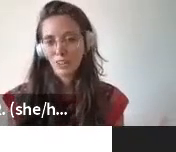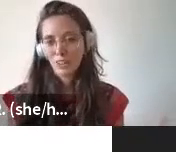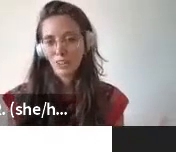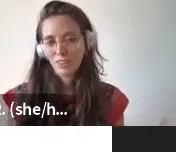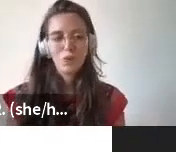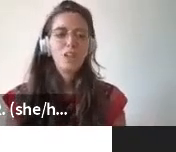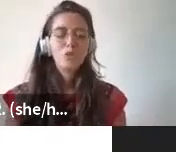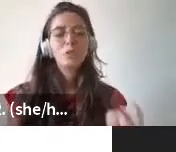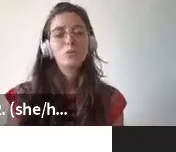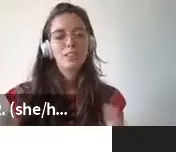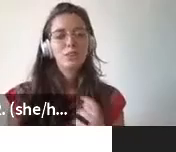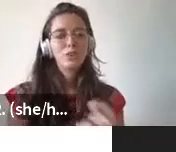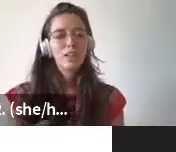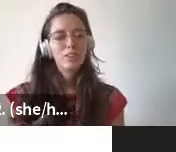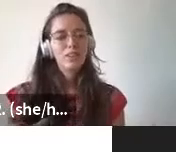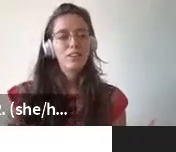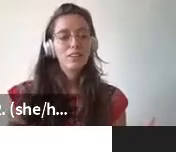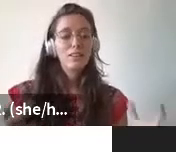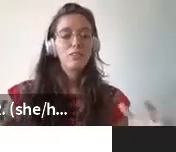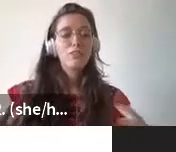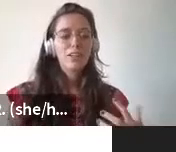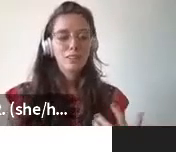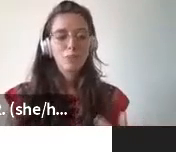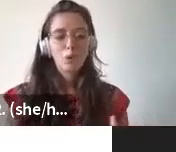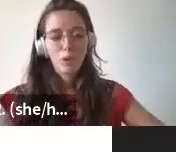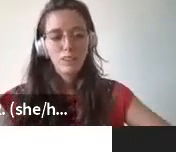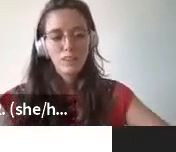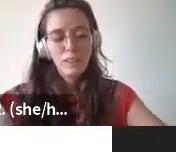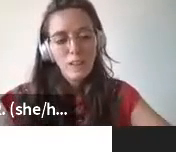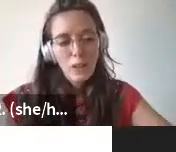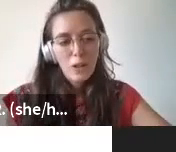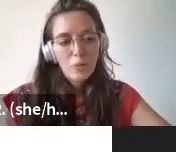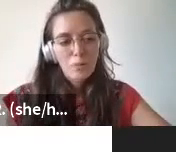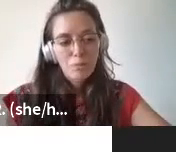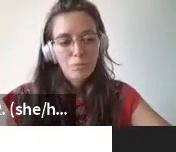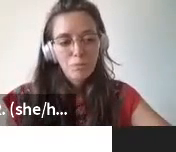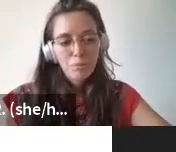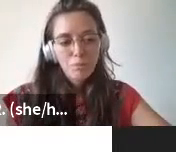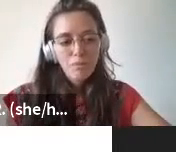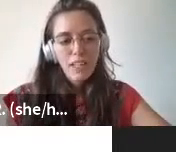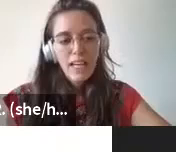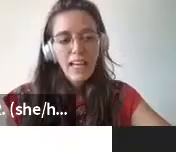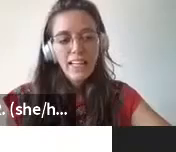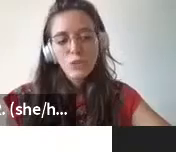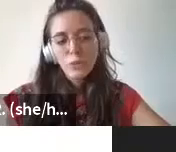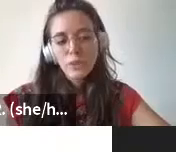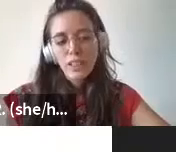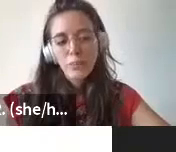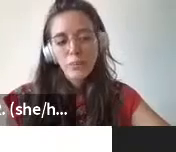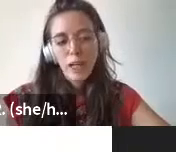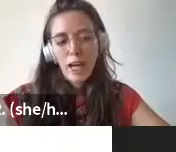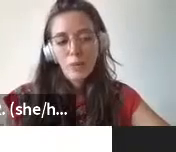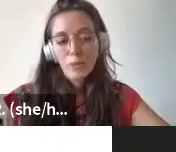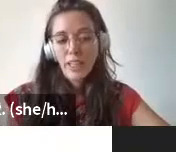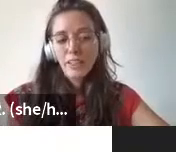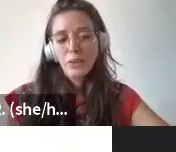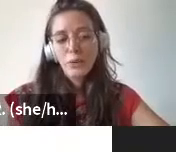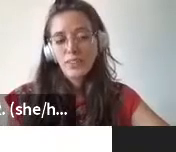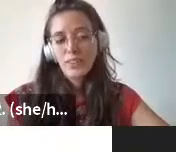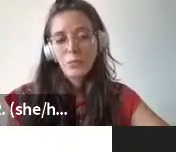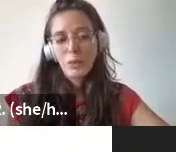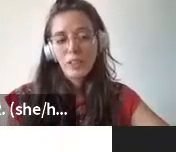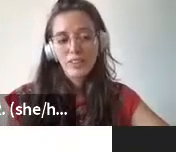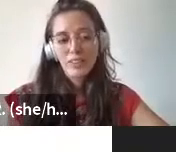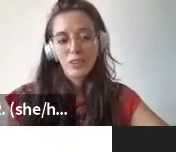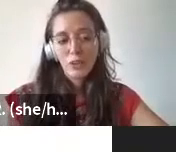means i found it so really related to that that finding moment right um and the reason